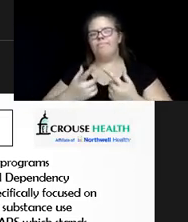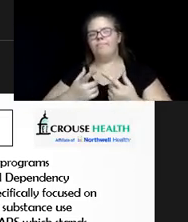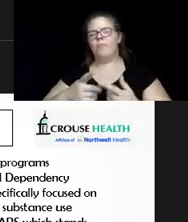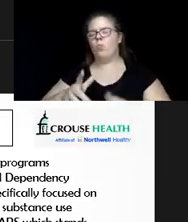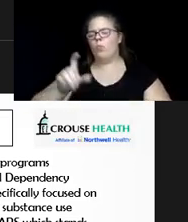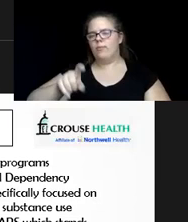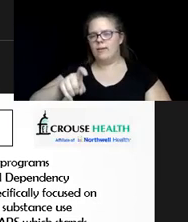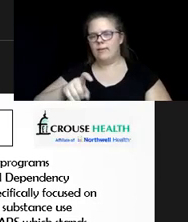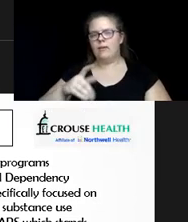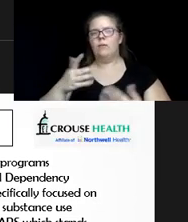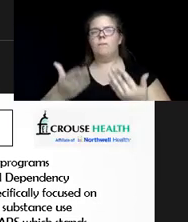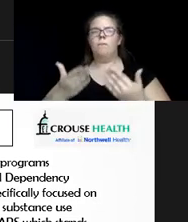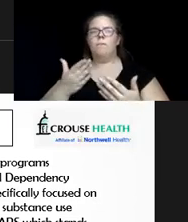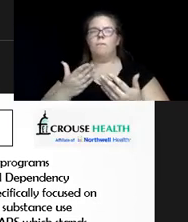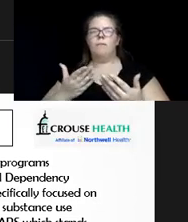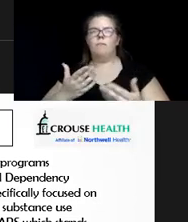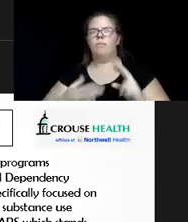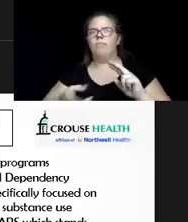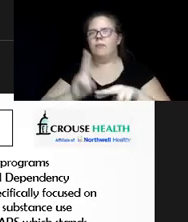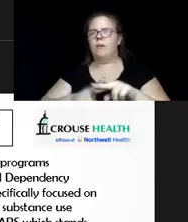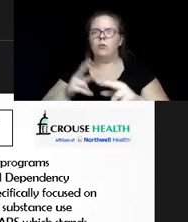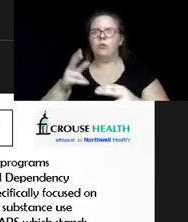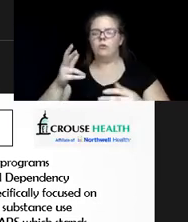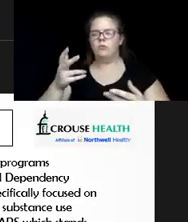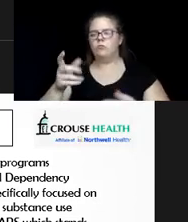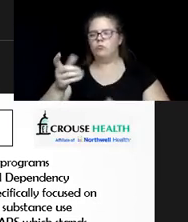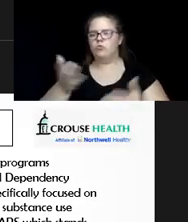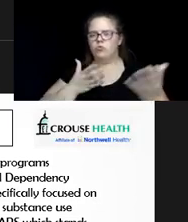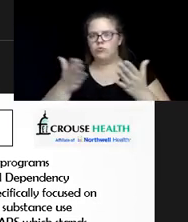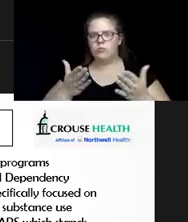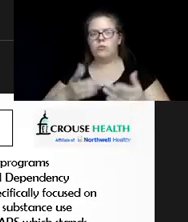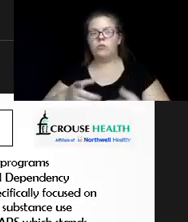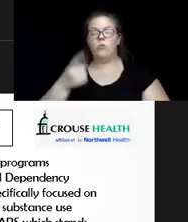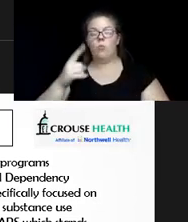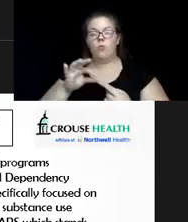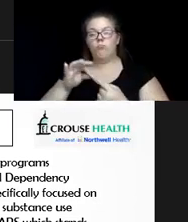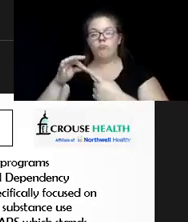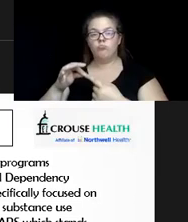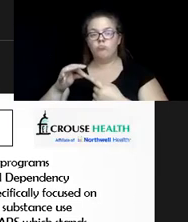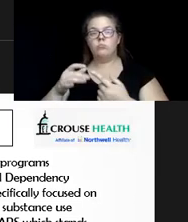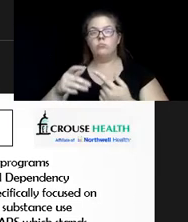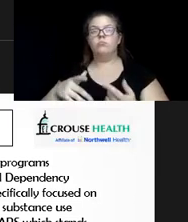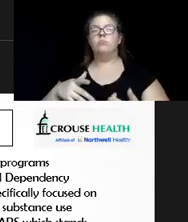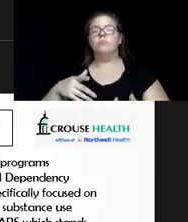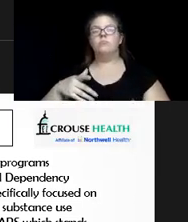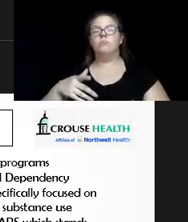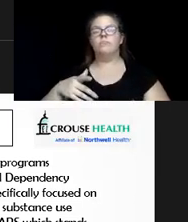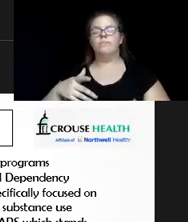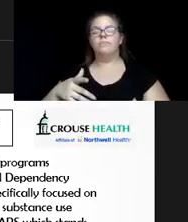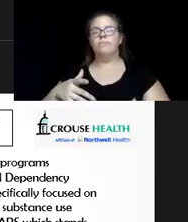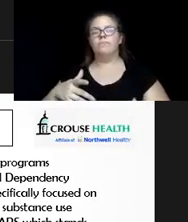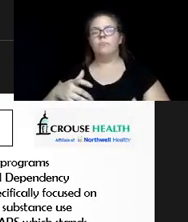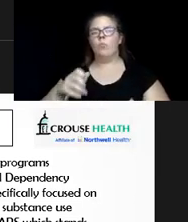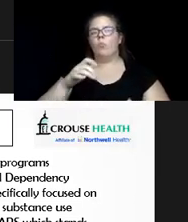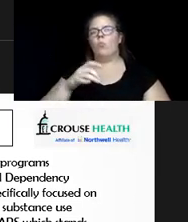now to increase those special services. One thing that's been very unique about the elderly is that they get shoved to the back. We don't